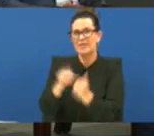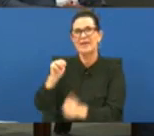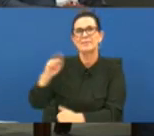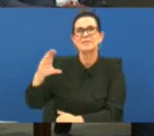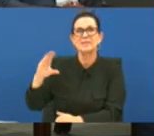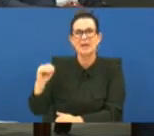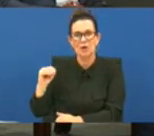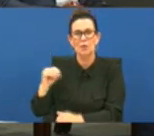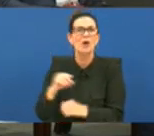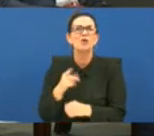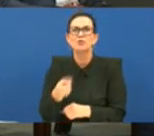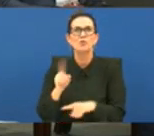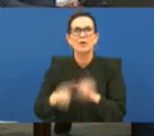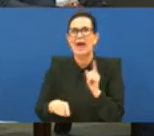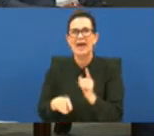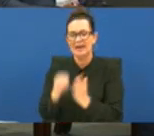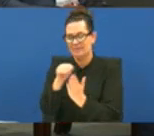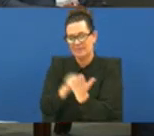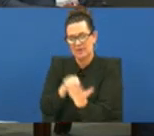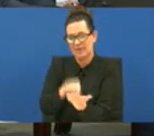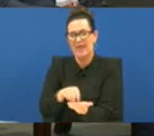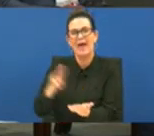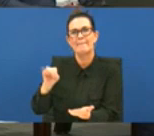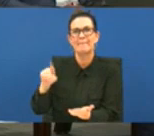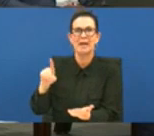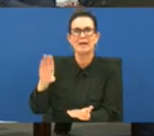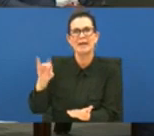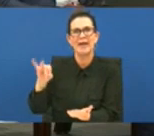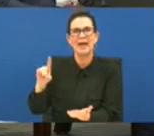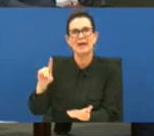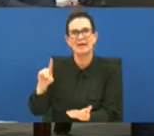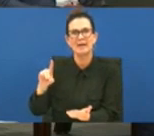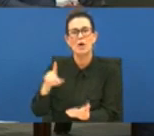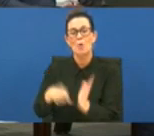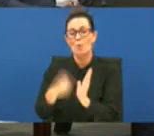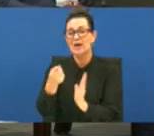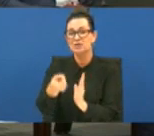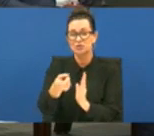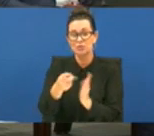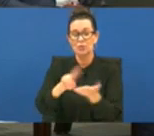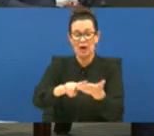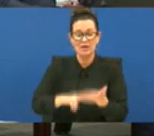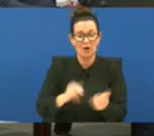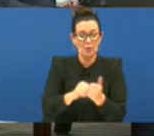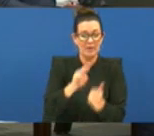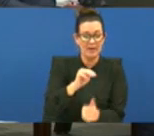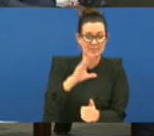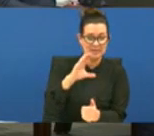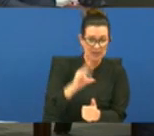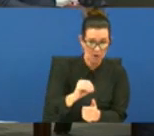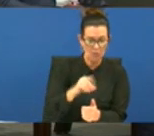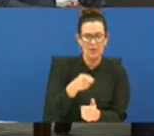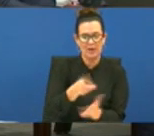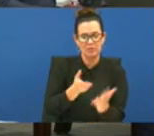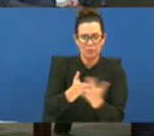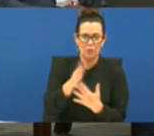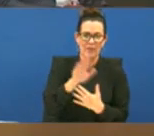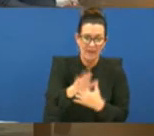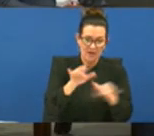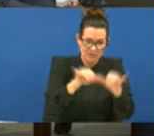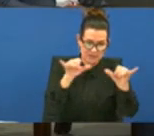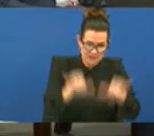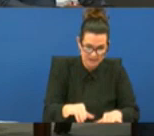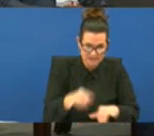you can't fill out that medicaid packet so once you contract with the mcos then it goes through their system and then you're